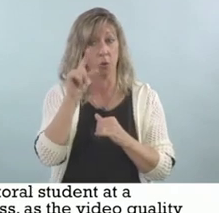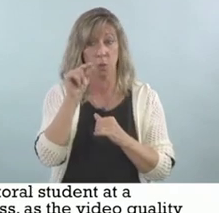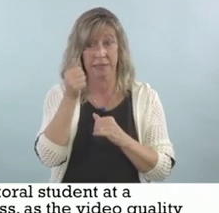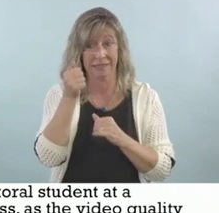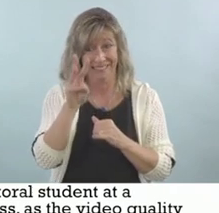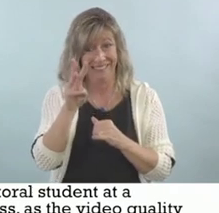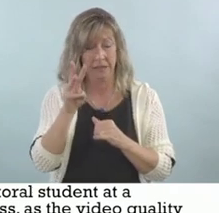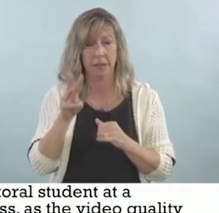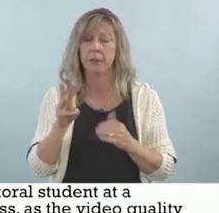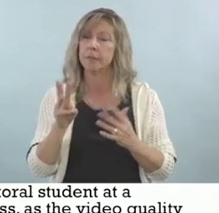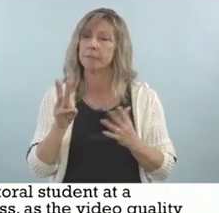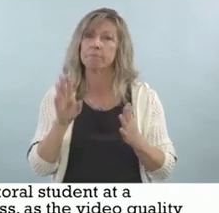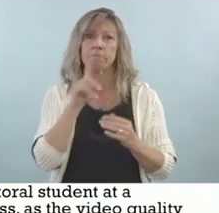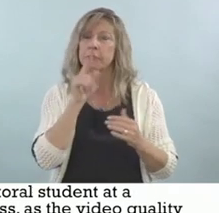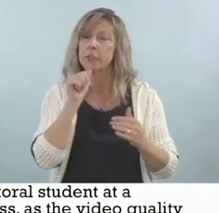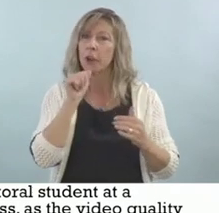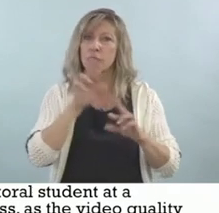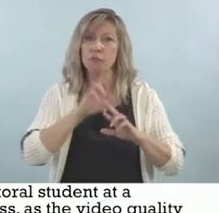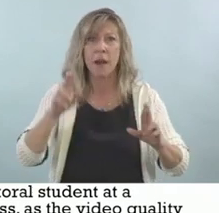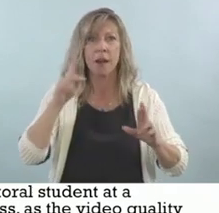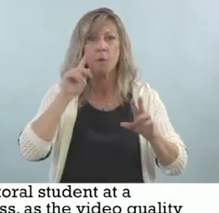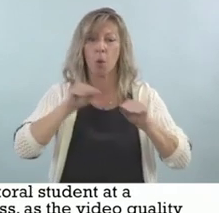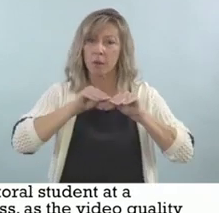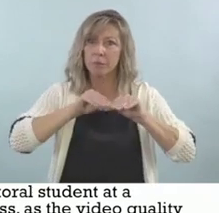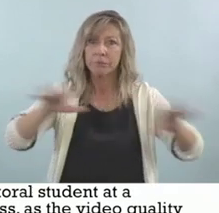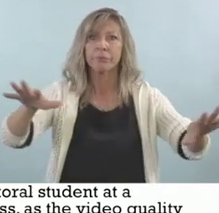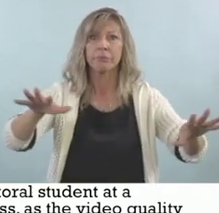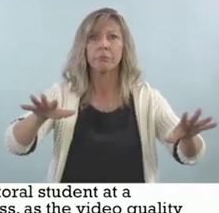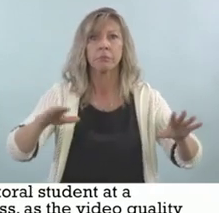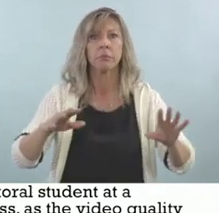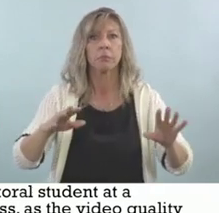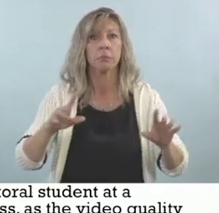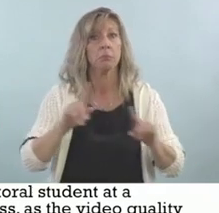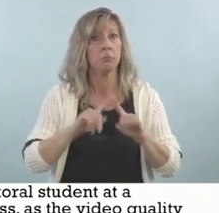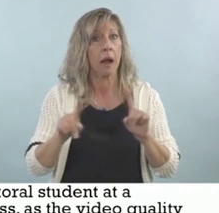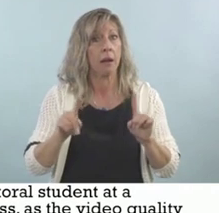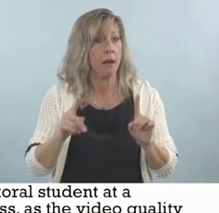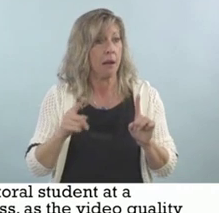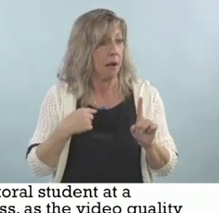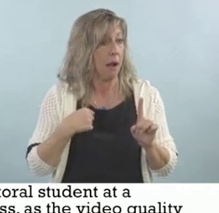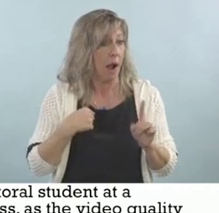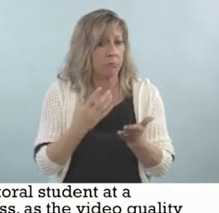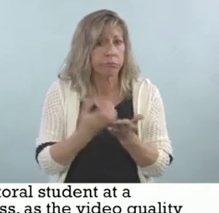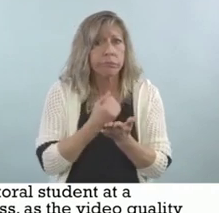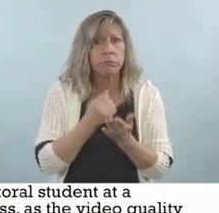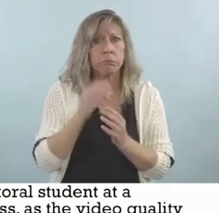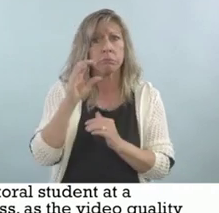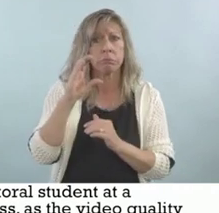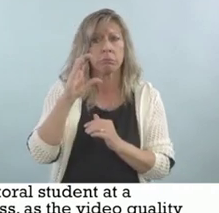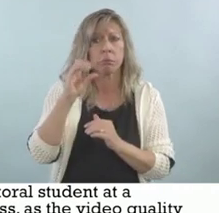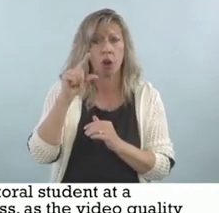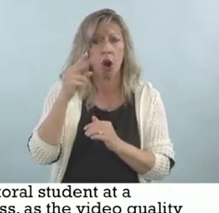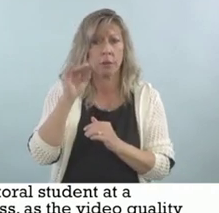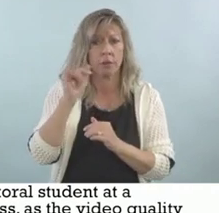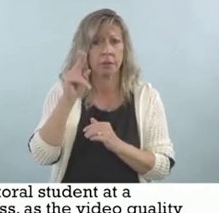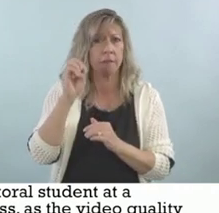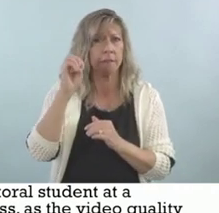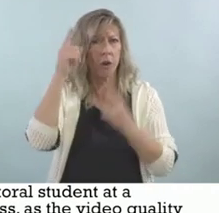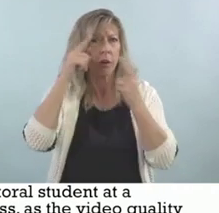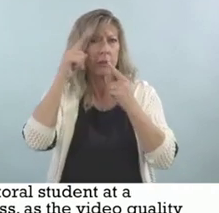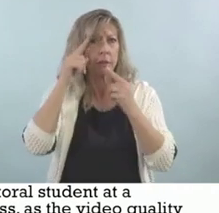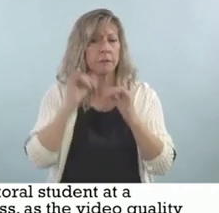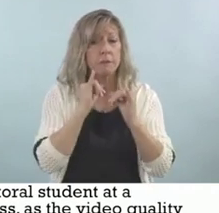I did cognitive interviewing with these people. So basically, I went around the region,